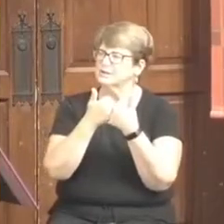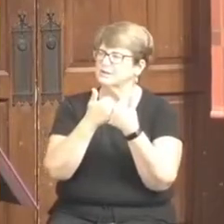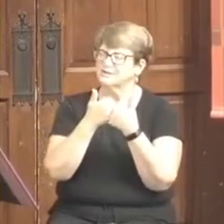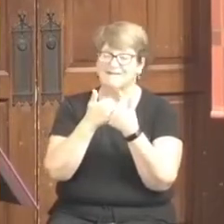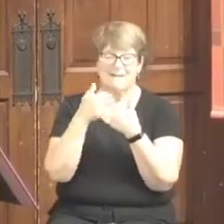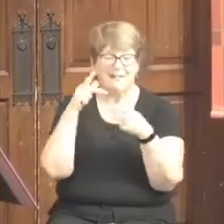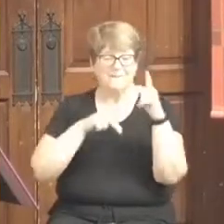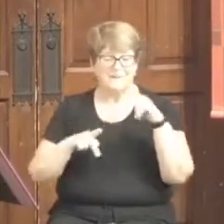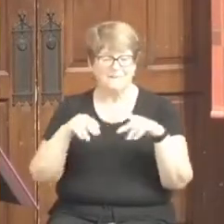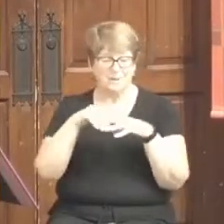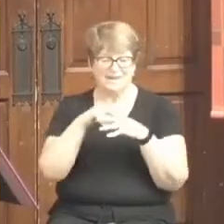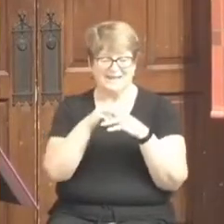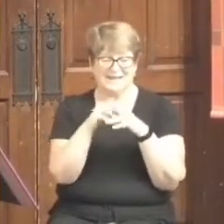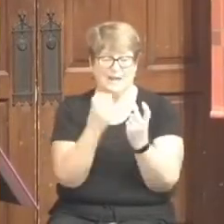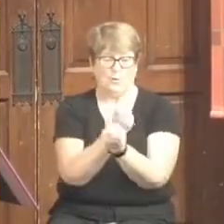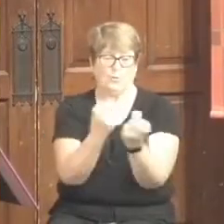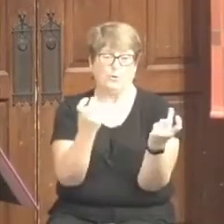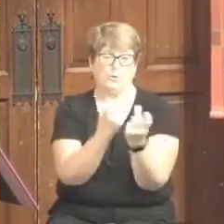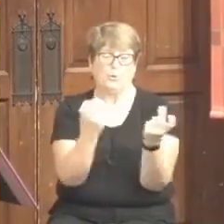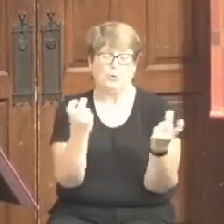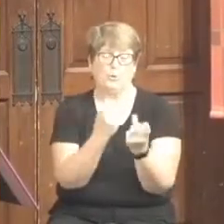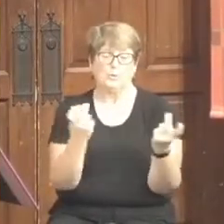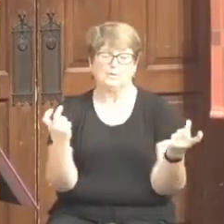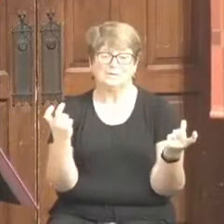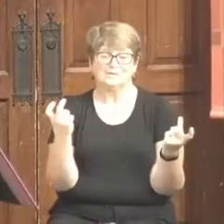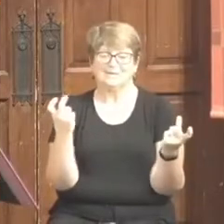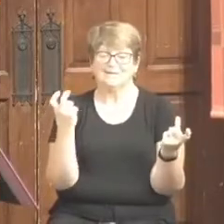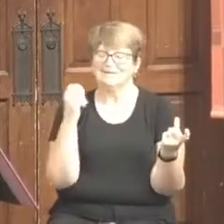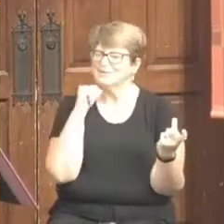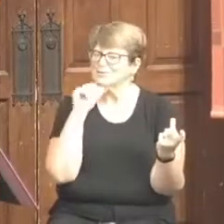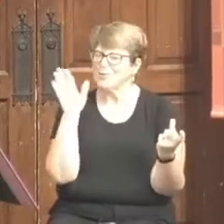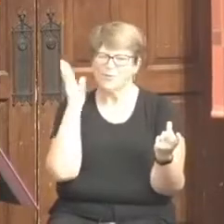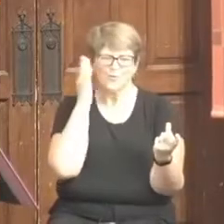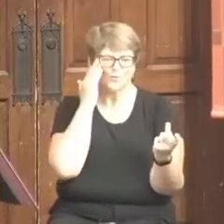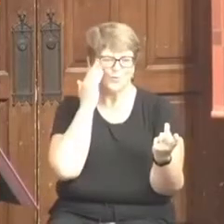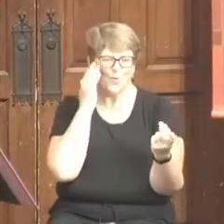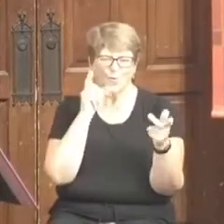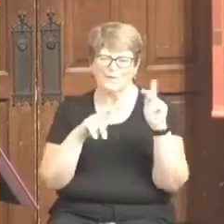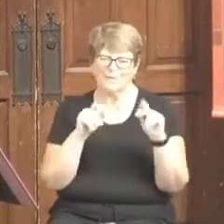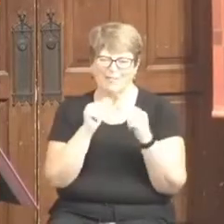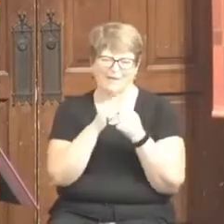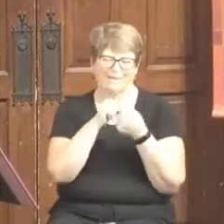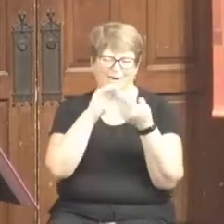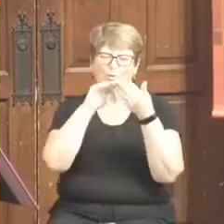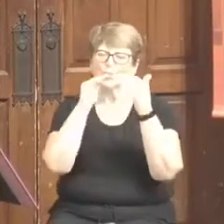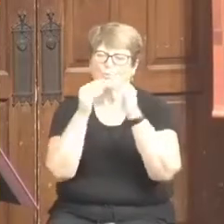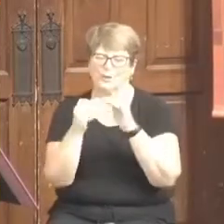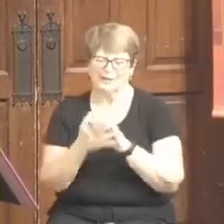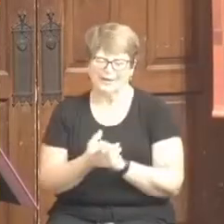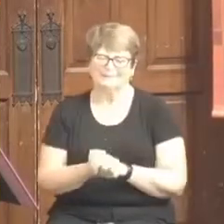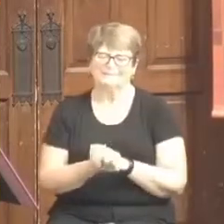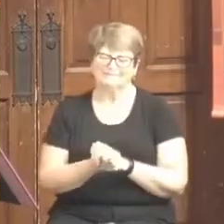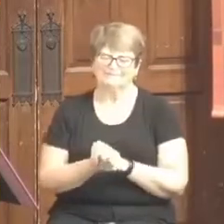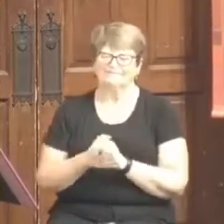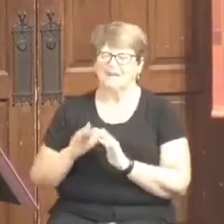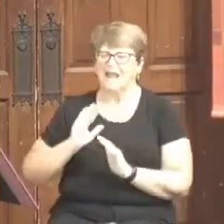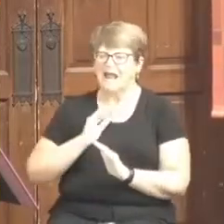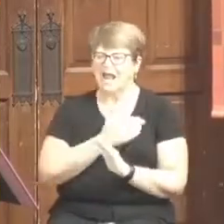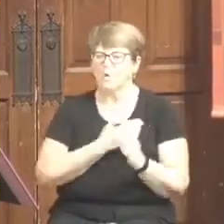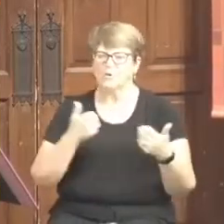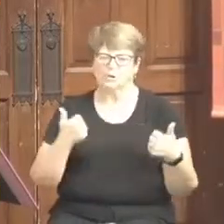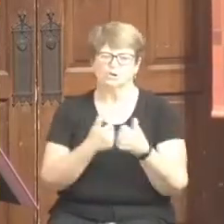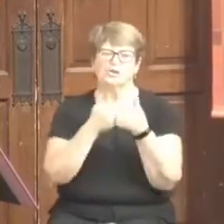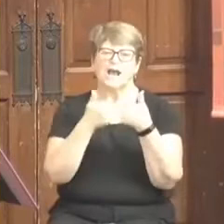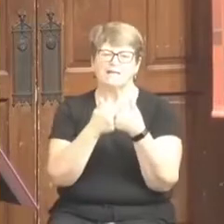in our pews do not know the people in their community. Our challenge in the United